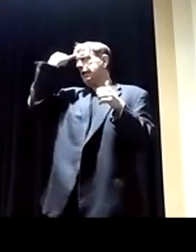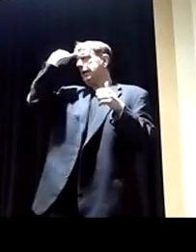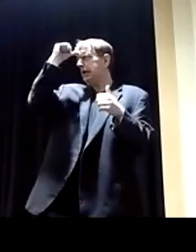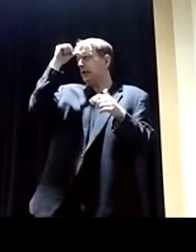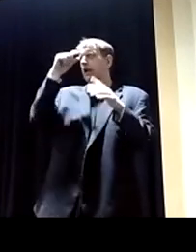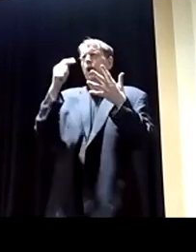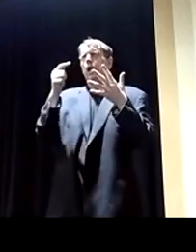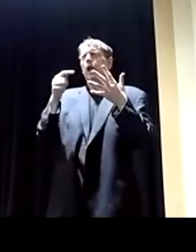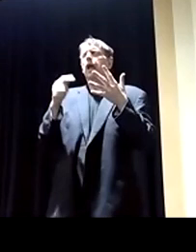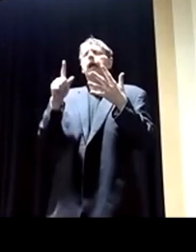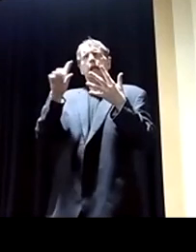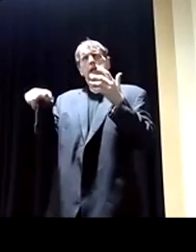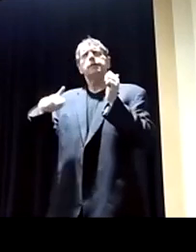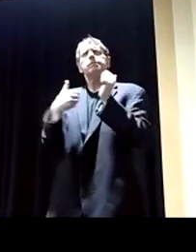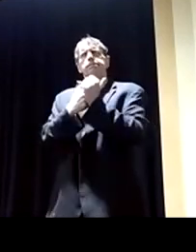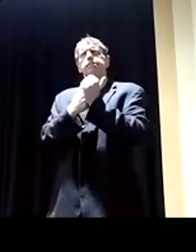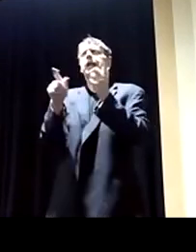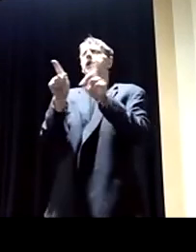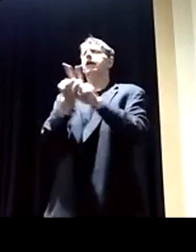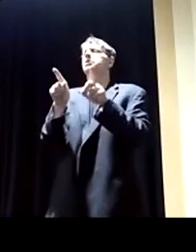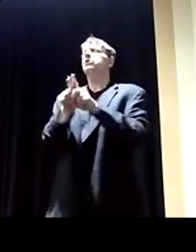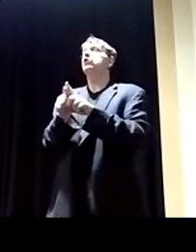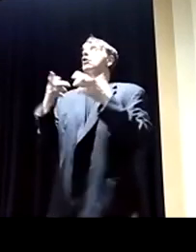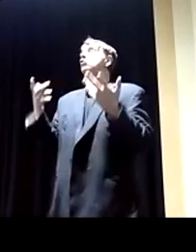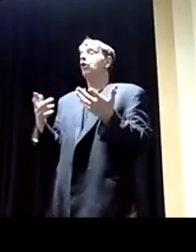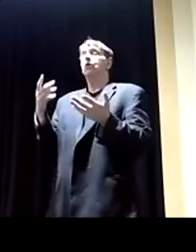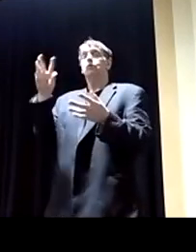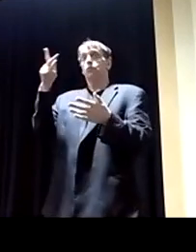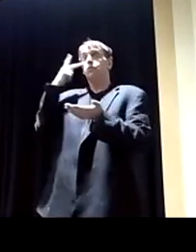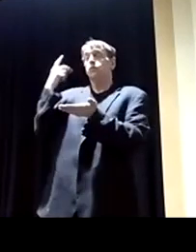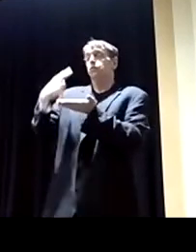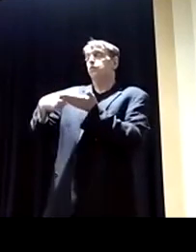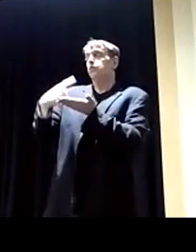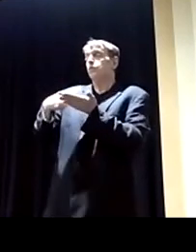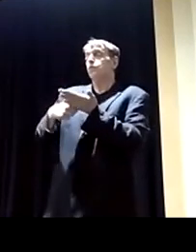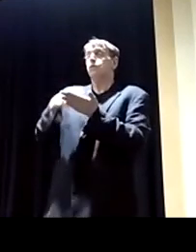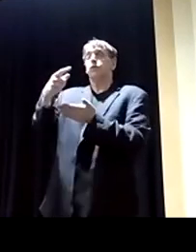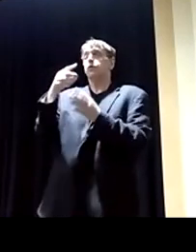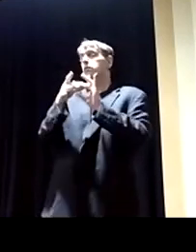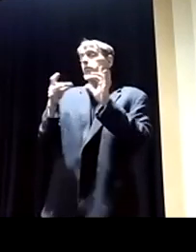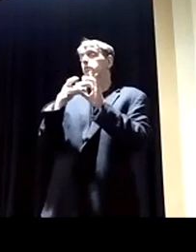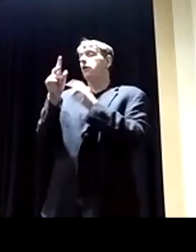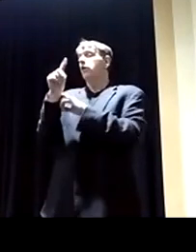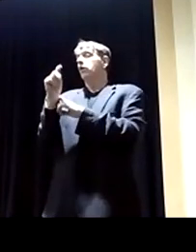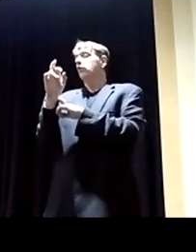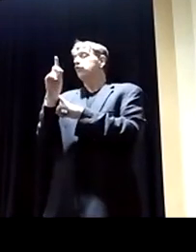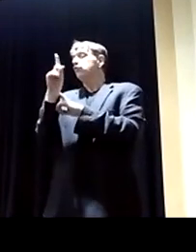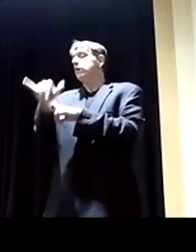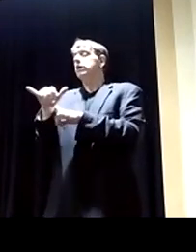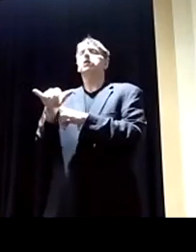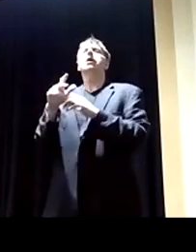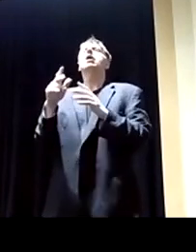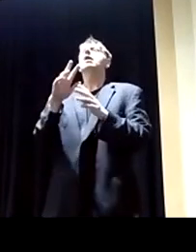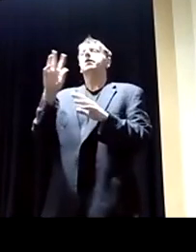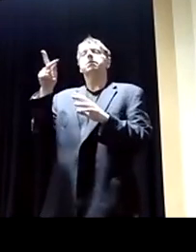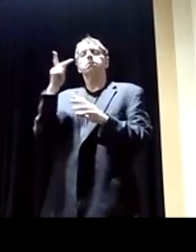don't do their job too. So part of it is diplomacy. You mentioned a couple of specific treaties. There are politics behind each one. And I